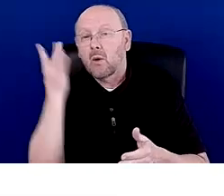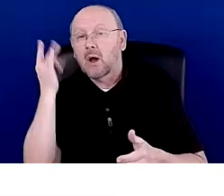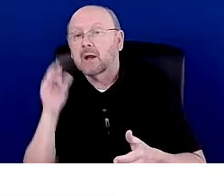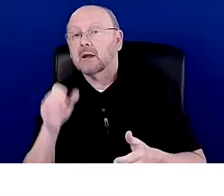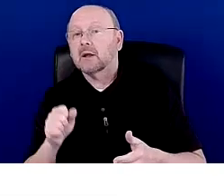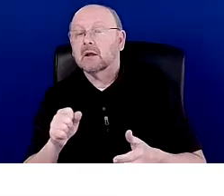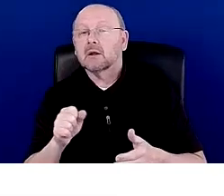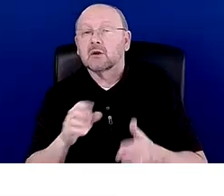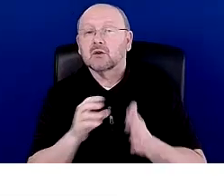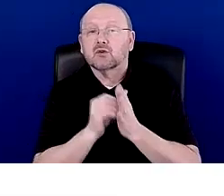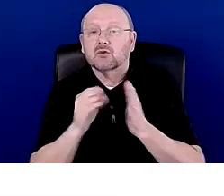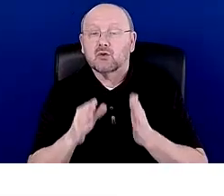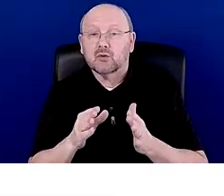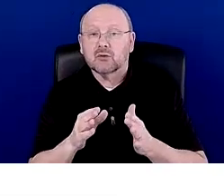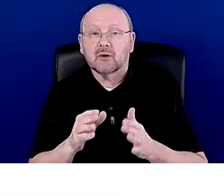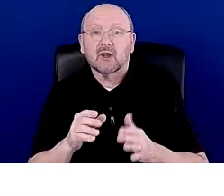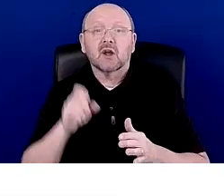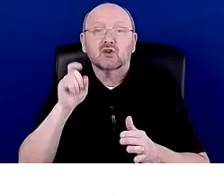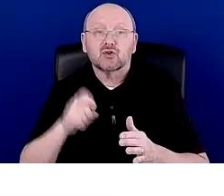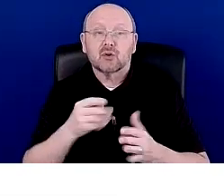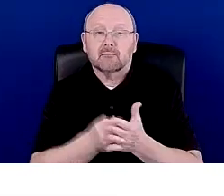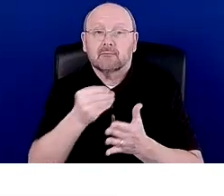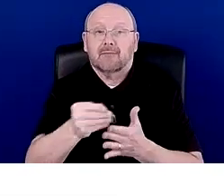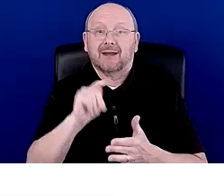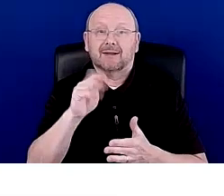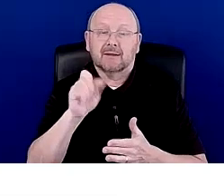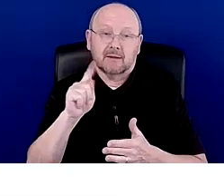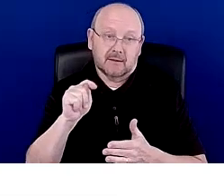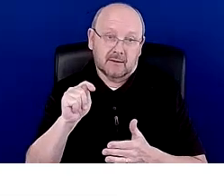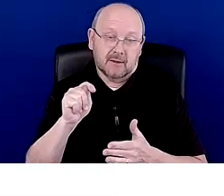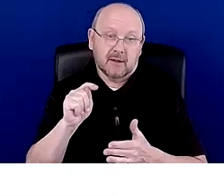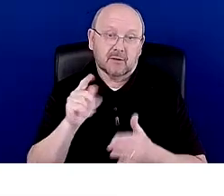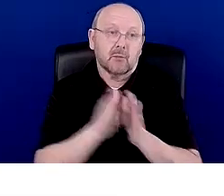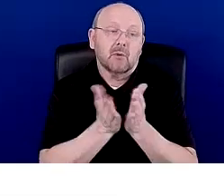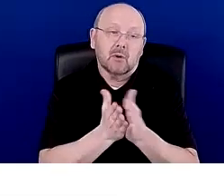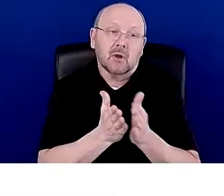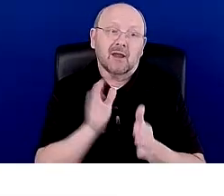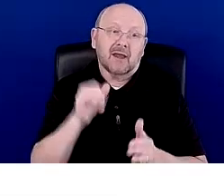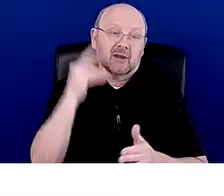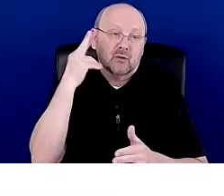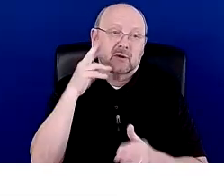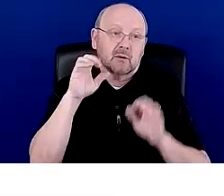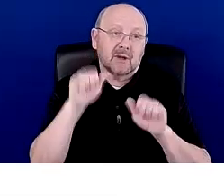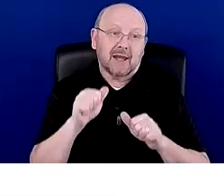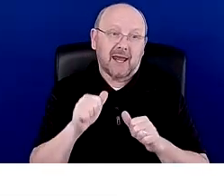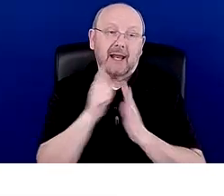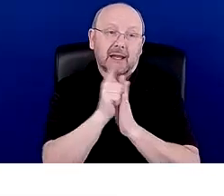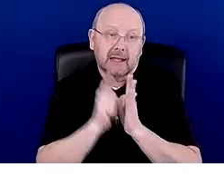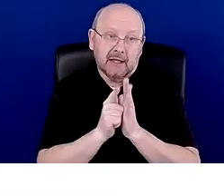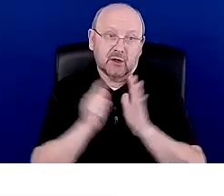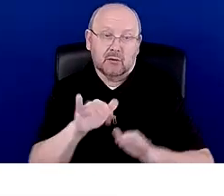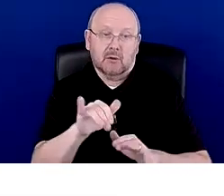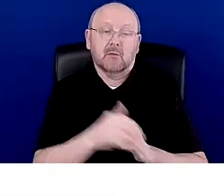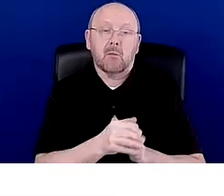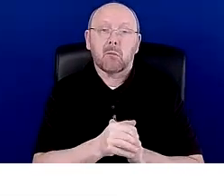purchase that textbook. Okay. That's, that's the reason we can legally do it. We are not allowed to